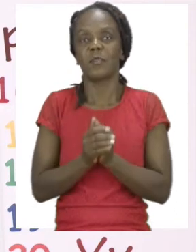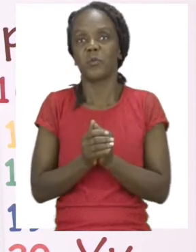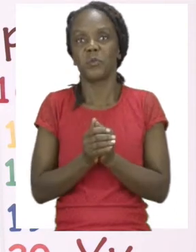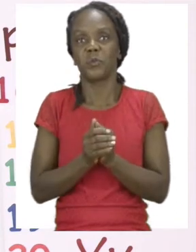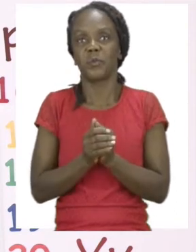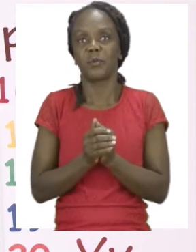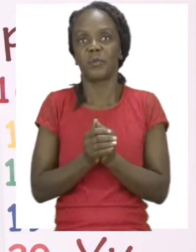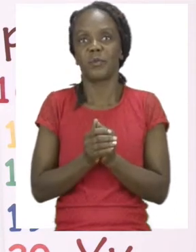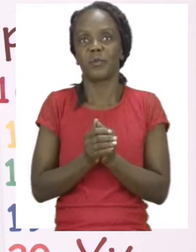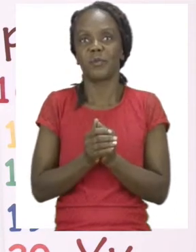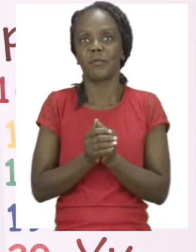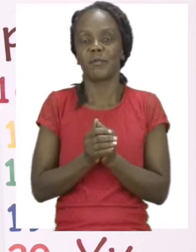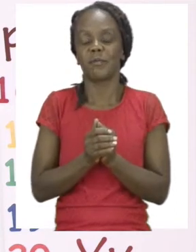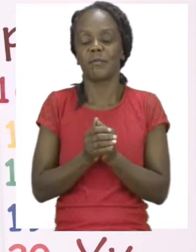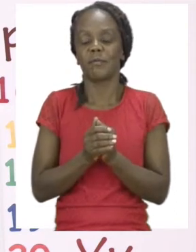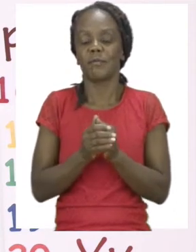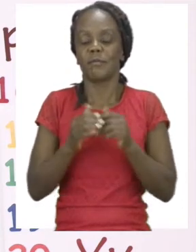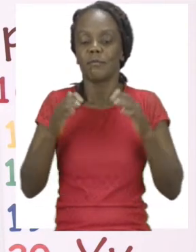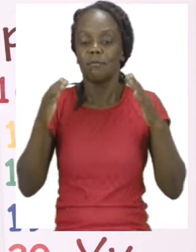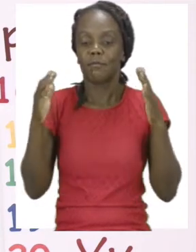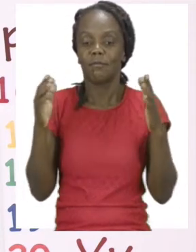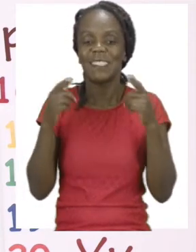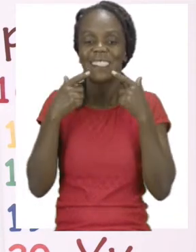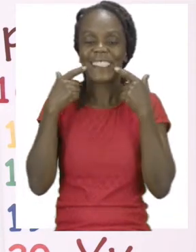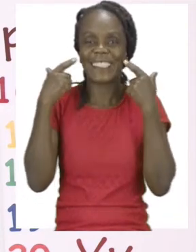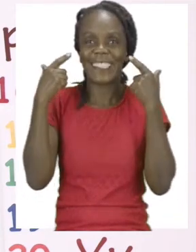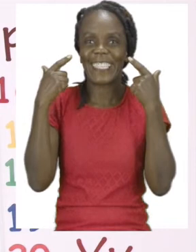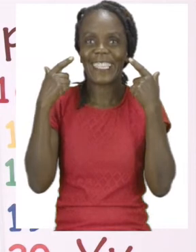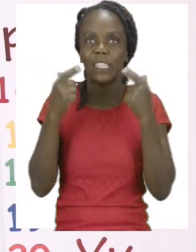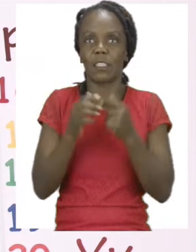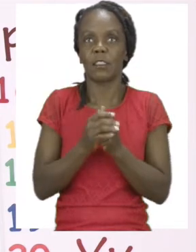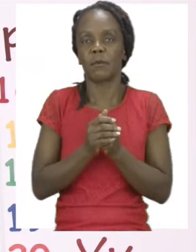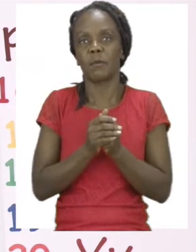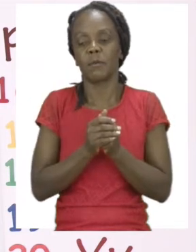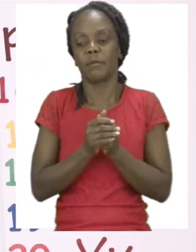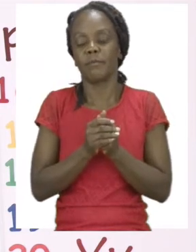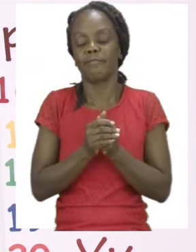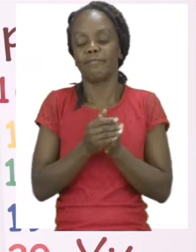And you have a big smile. So everyone, let's be happy.